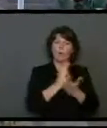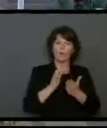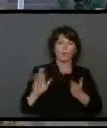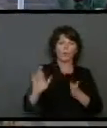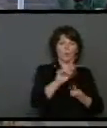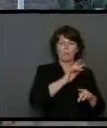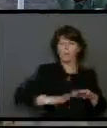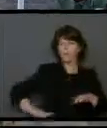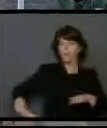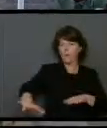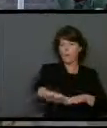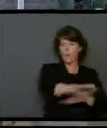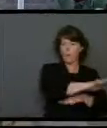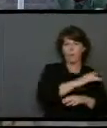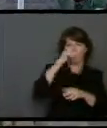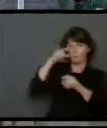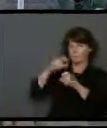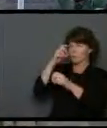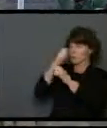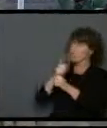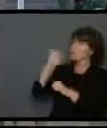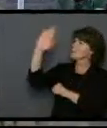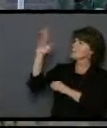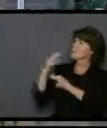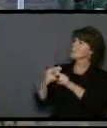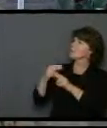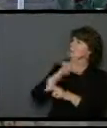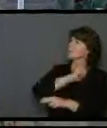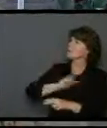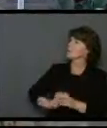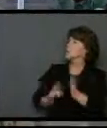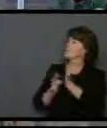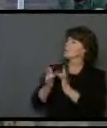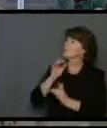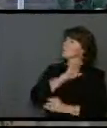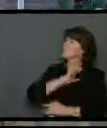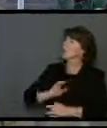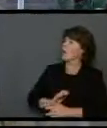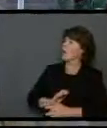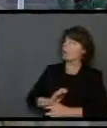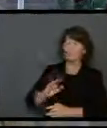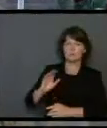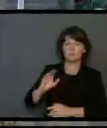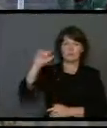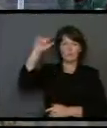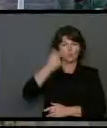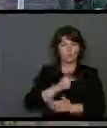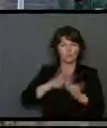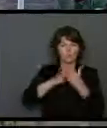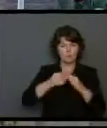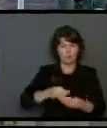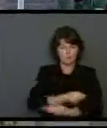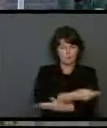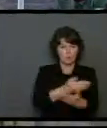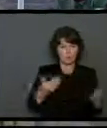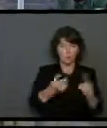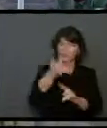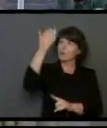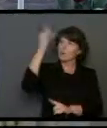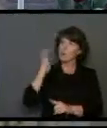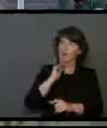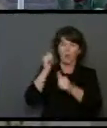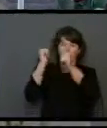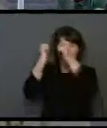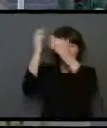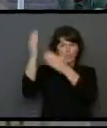those everywhere who call on the name of our Lord Jesus Christ, their Lord and ours, grace and peace to you from God our